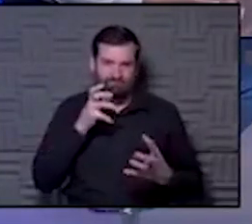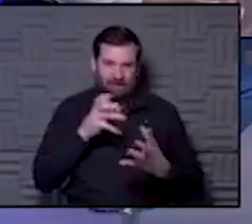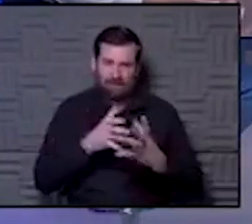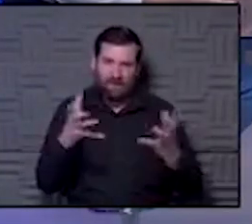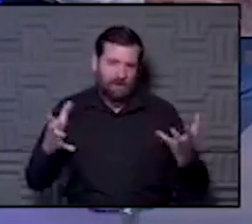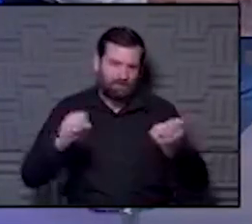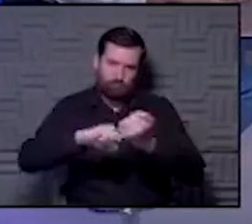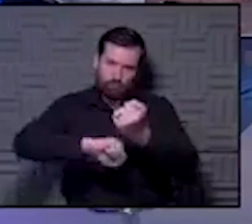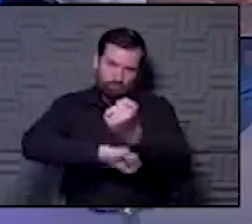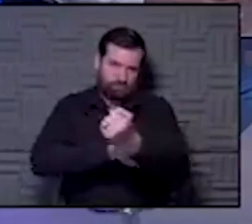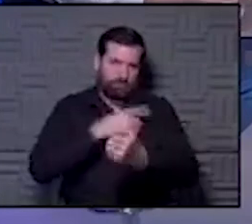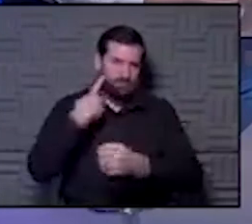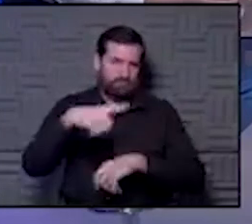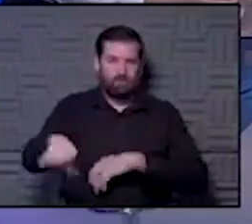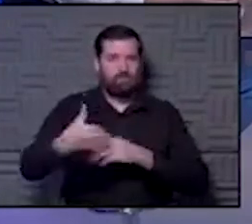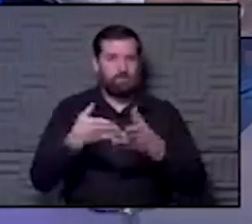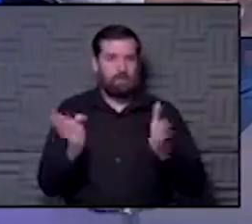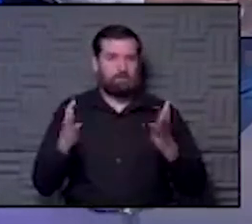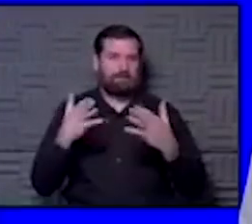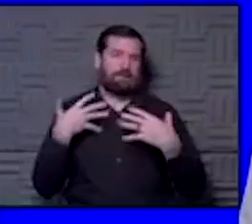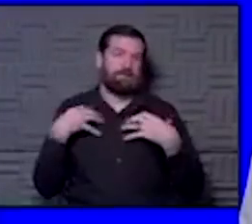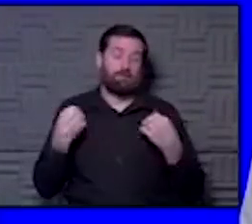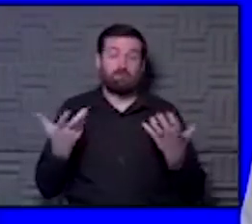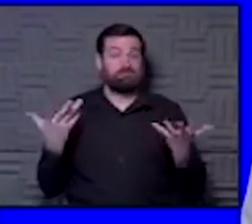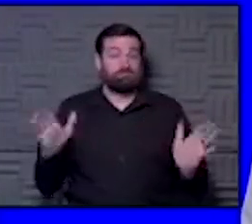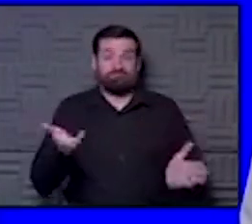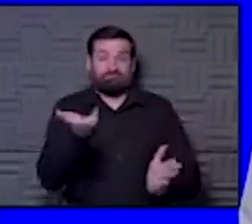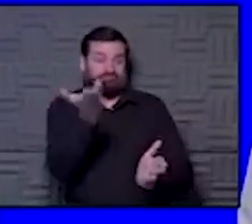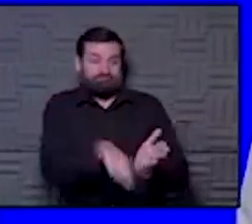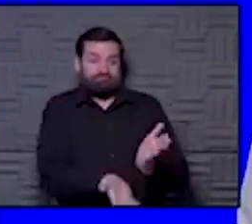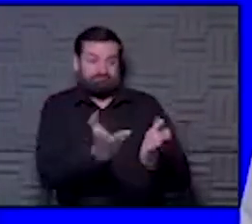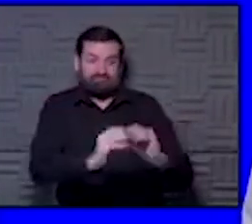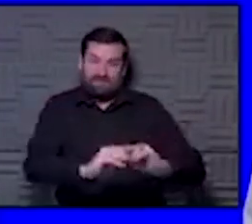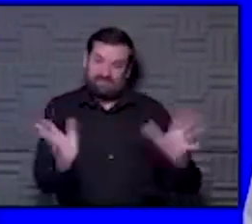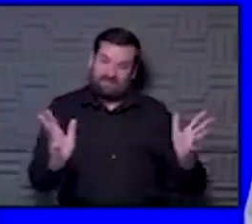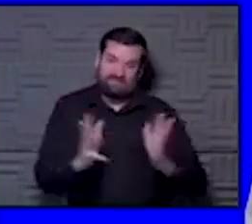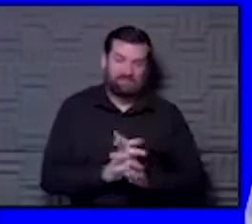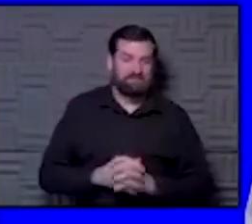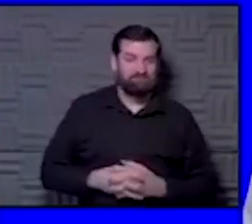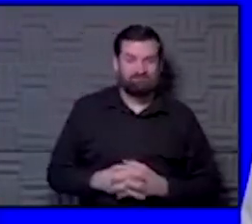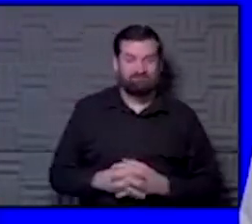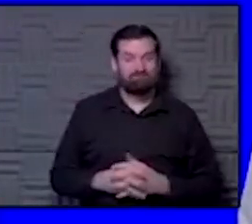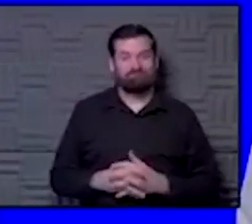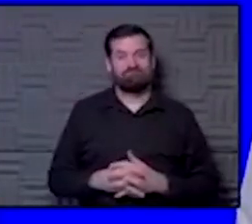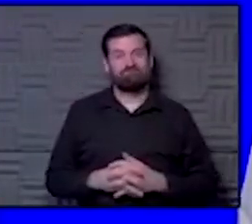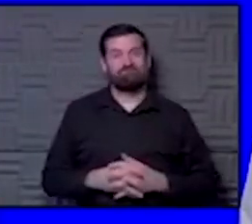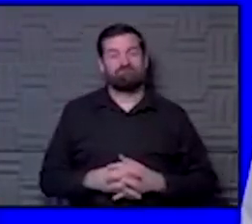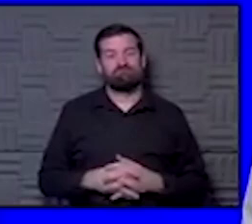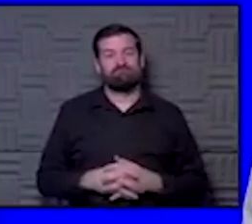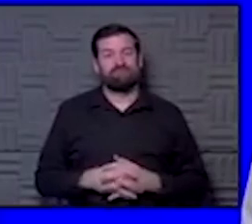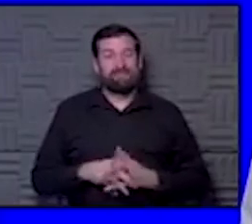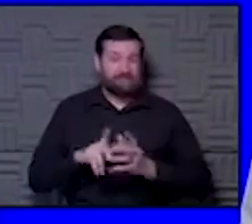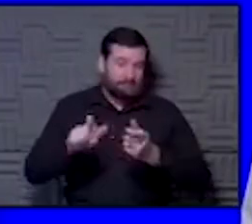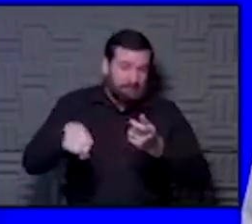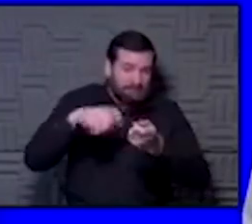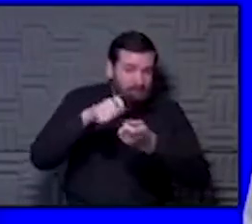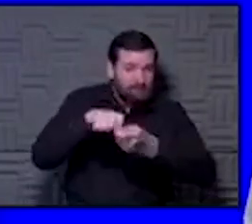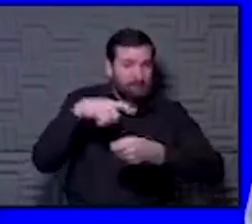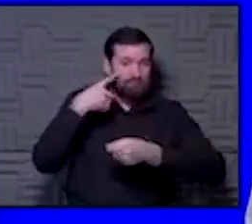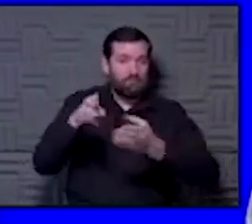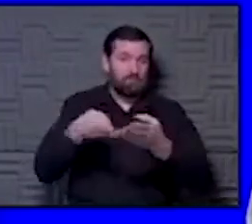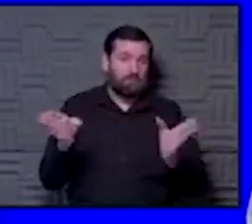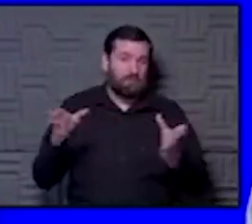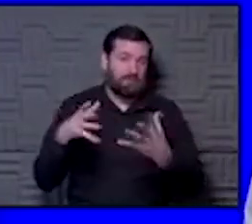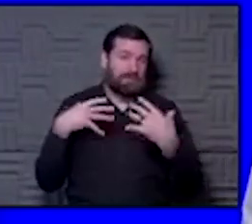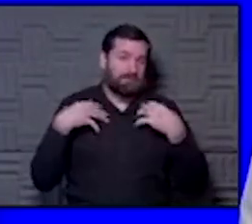the public health. mean, that is one of the other things that has been exposed this past year, is the infrastructure in general, and specifically the infrastructure for